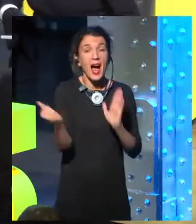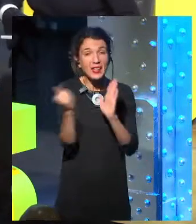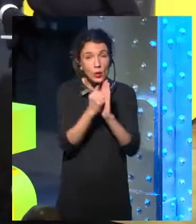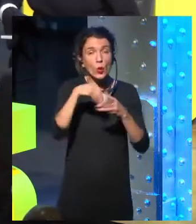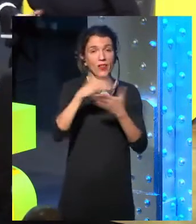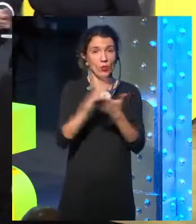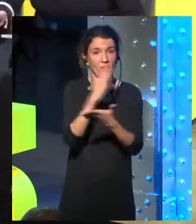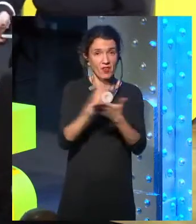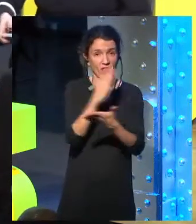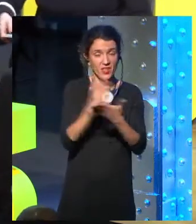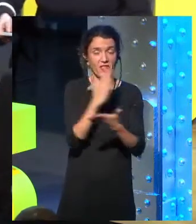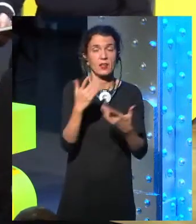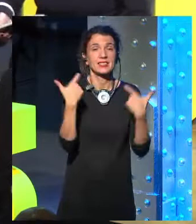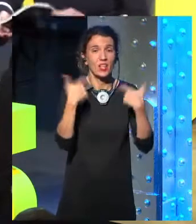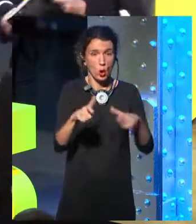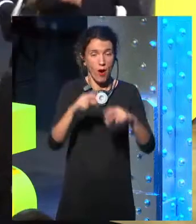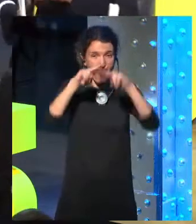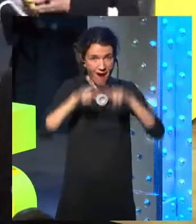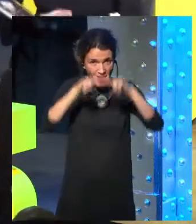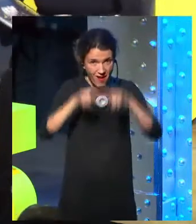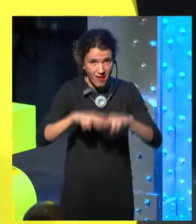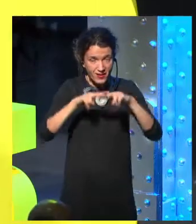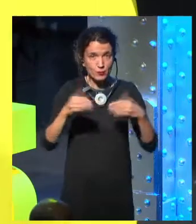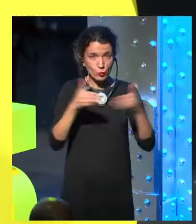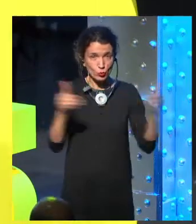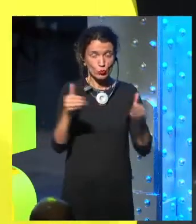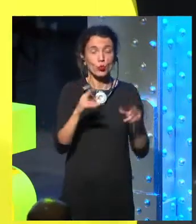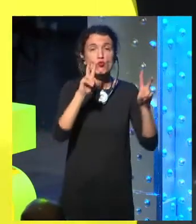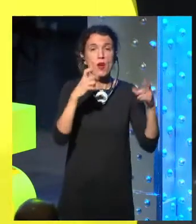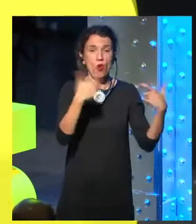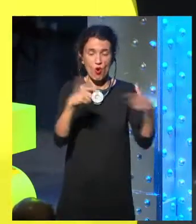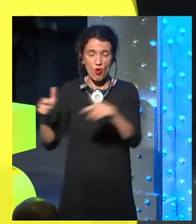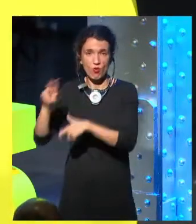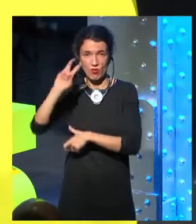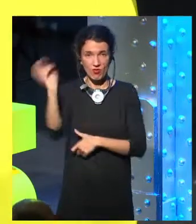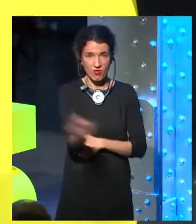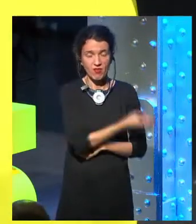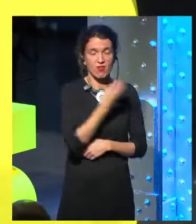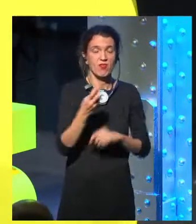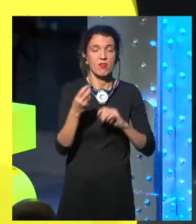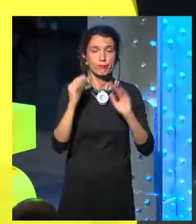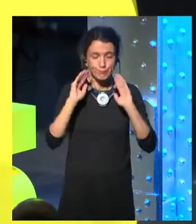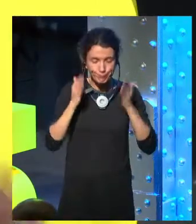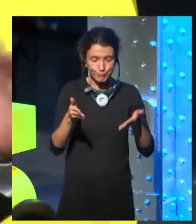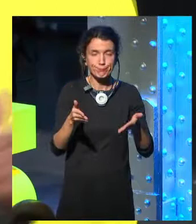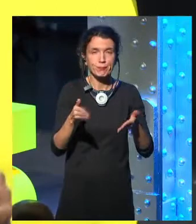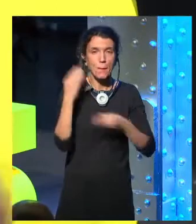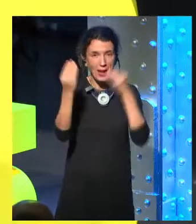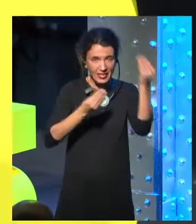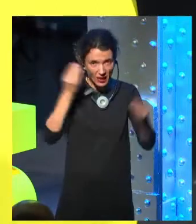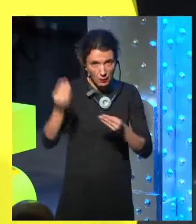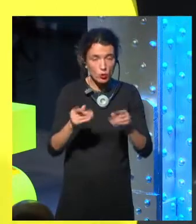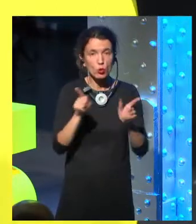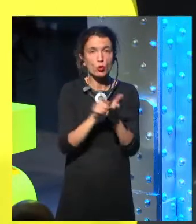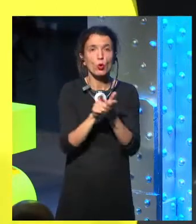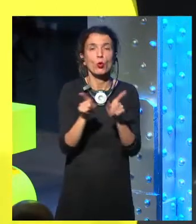Well, there's an article in the section of analysis that's the one that is open to new fields about